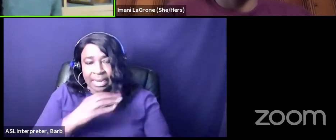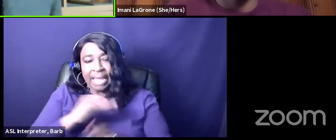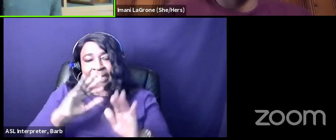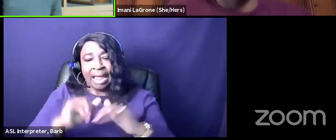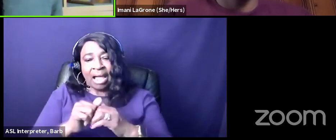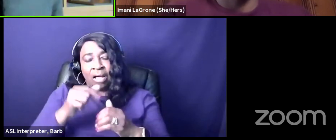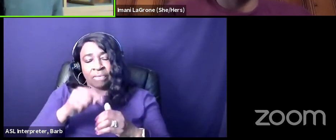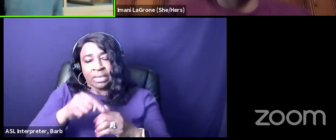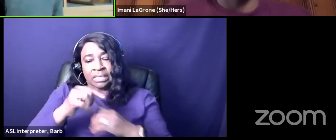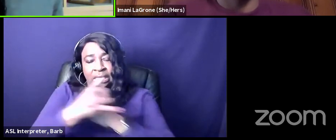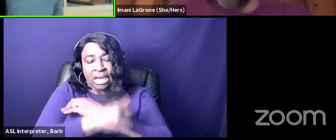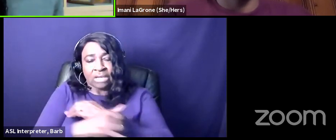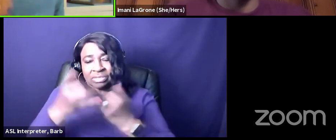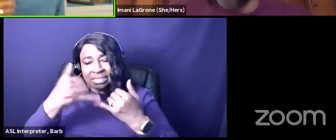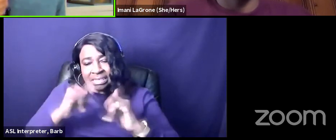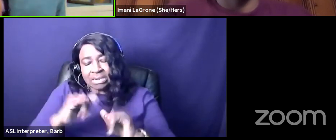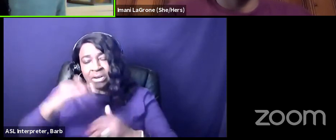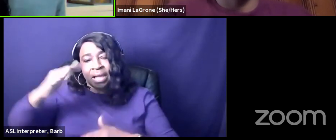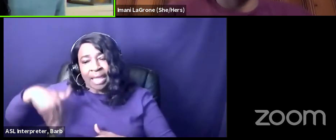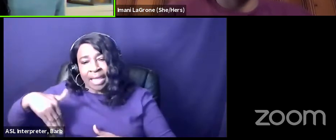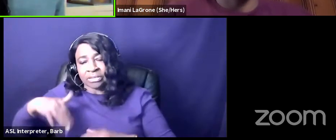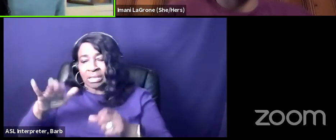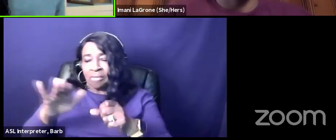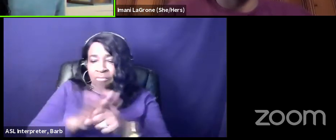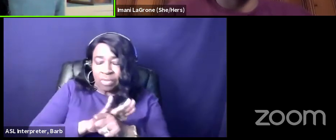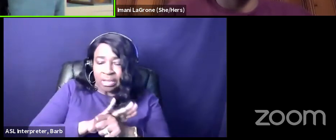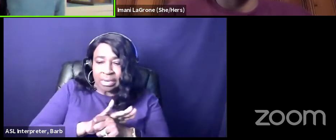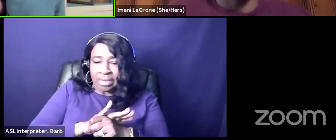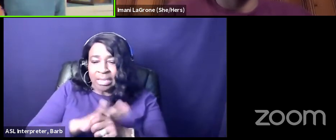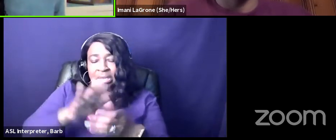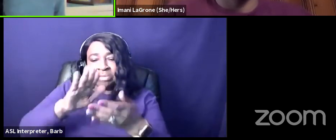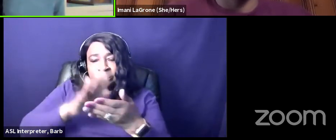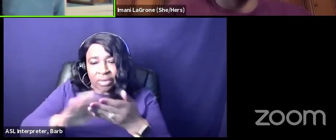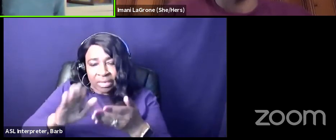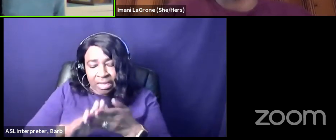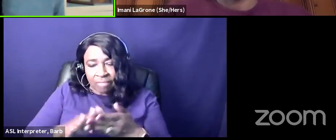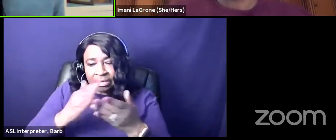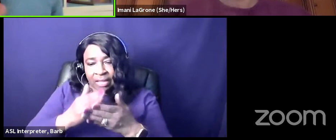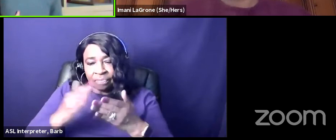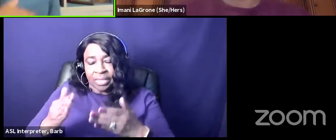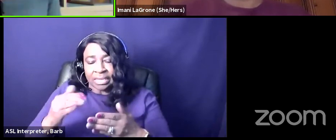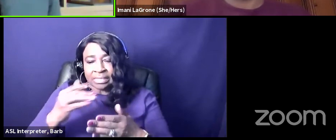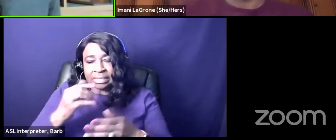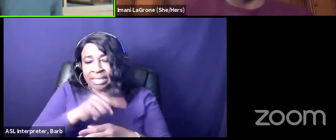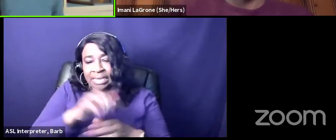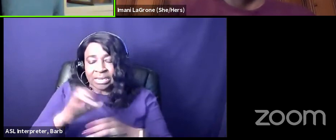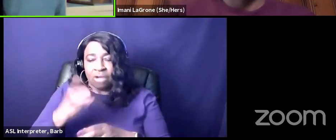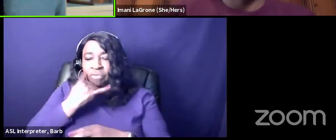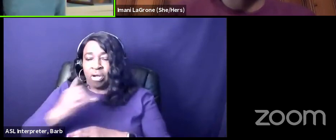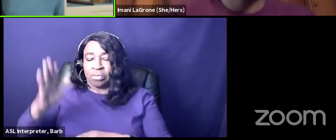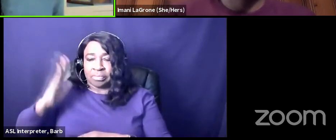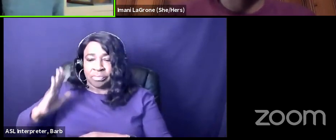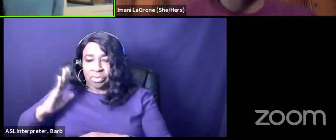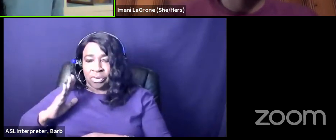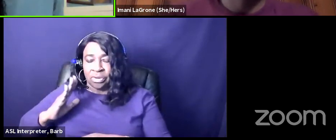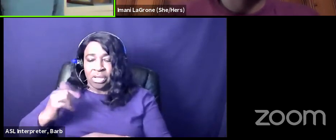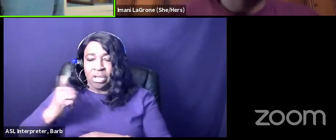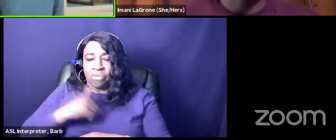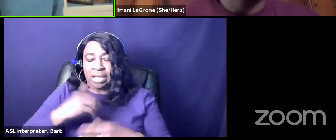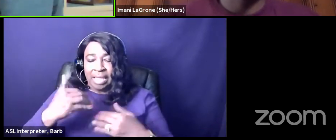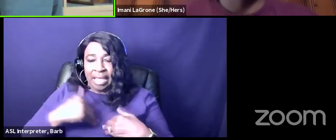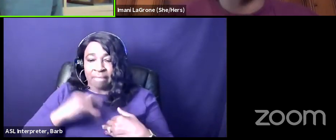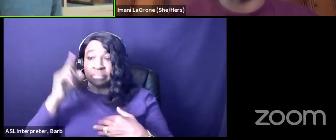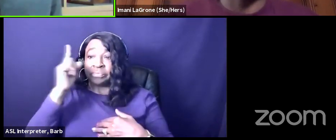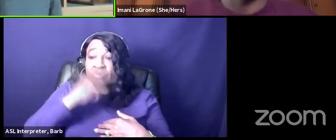this country still has not fully made amends with what they have done i we have a fictitious narrative of who we are we have an